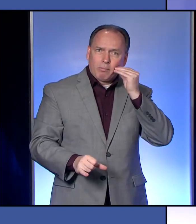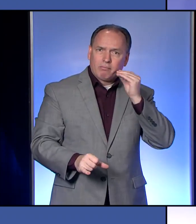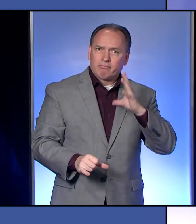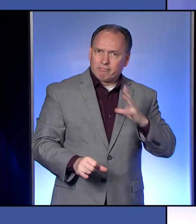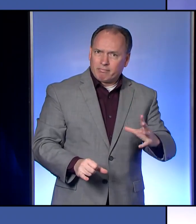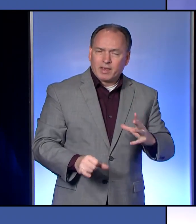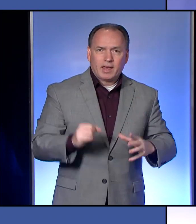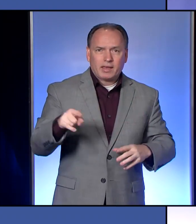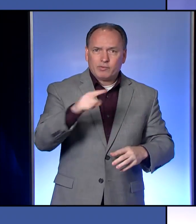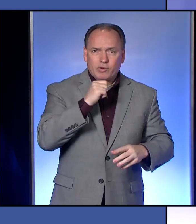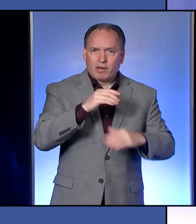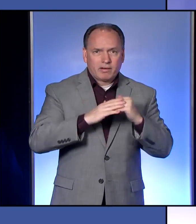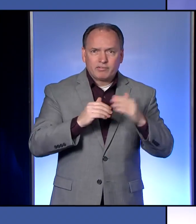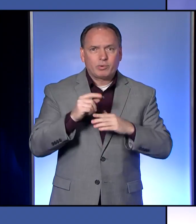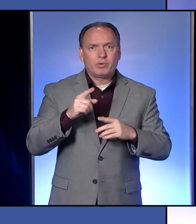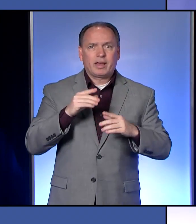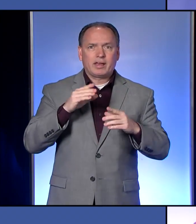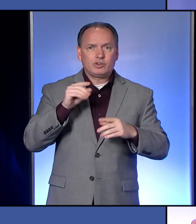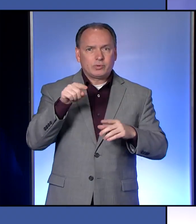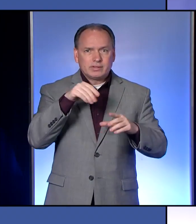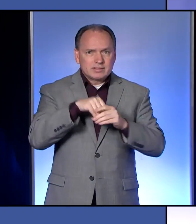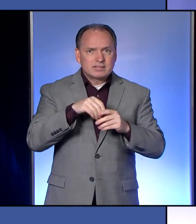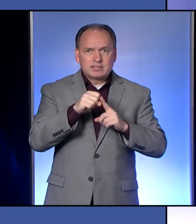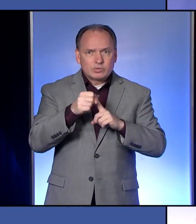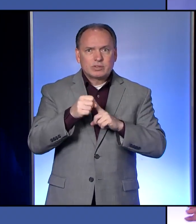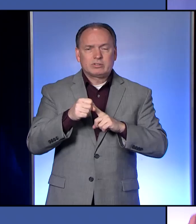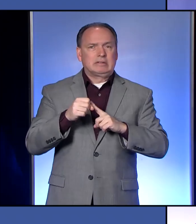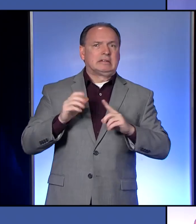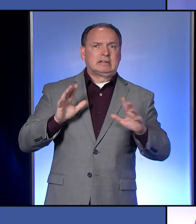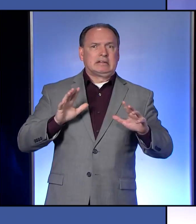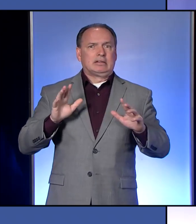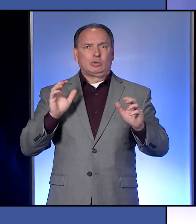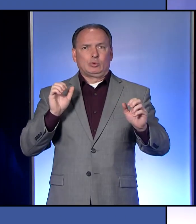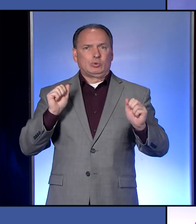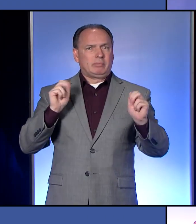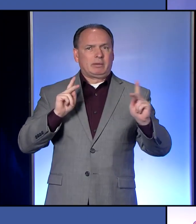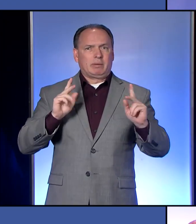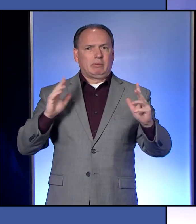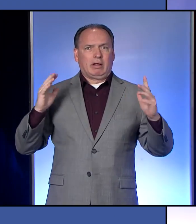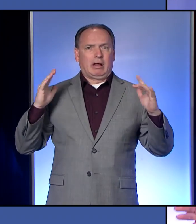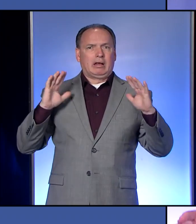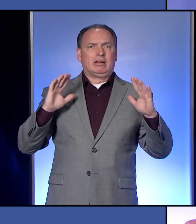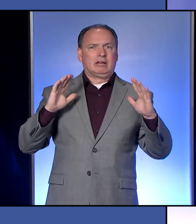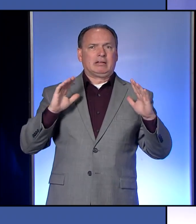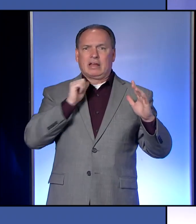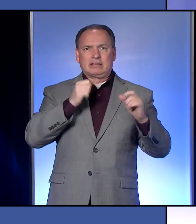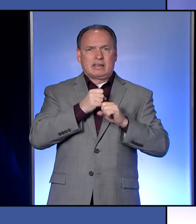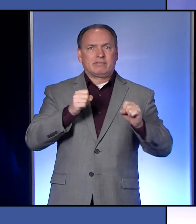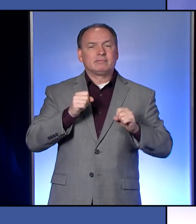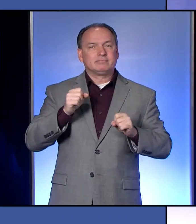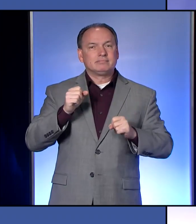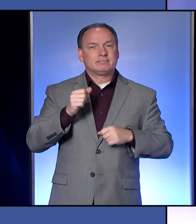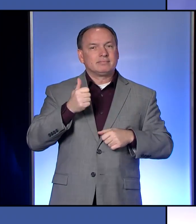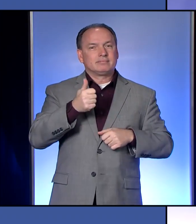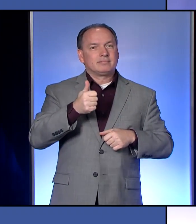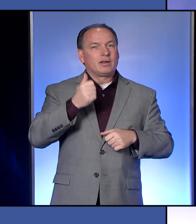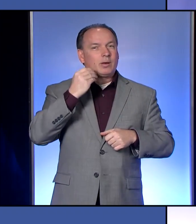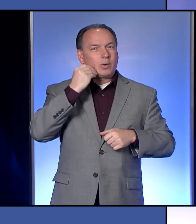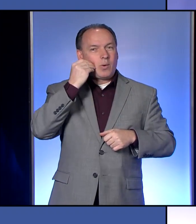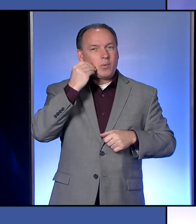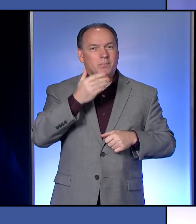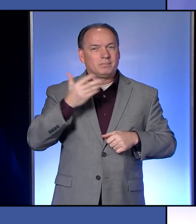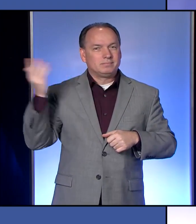you're not comfortable and you get into a situation and you think there's too many people, it doesn't seem safe for you, turn around and go home. I recommend that